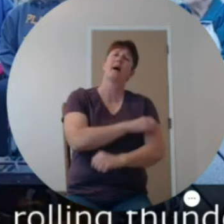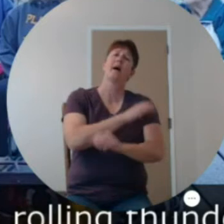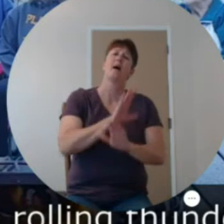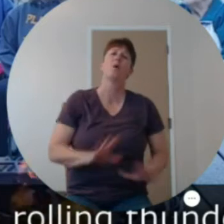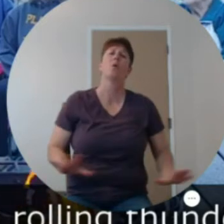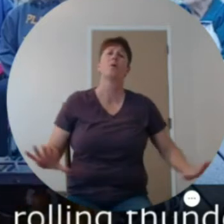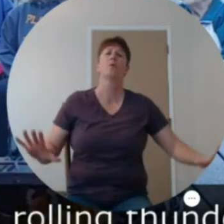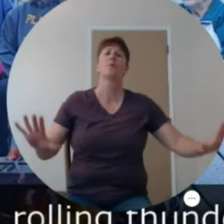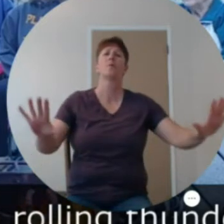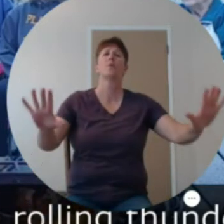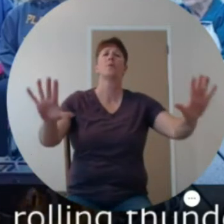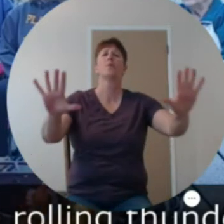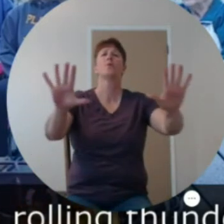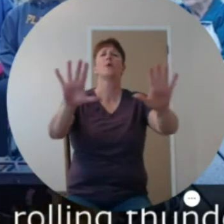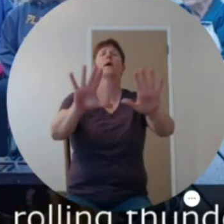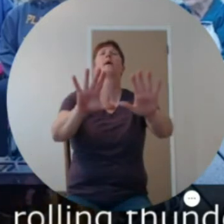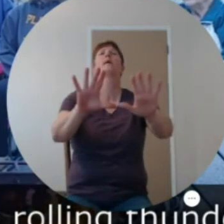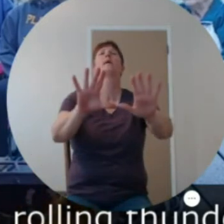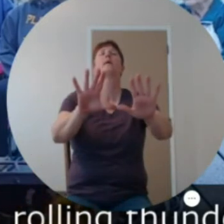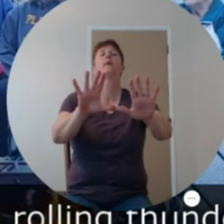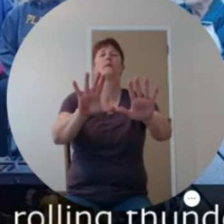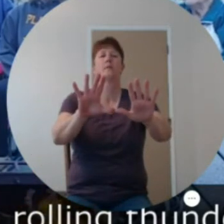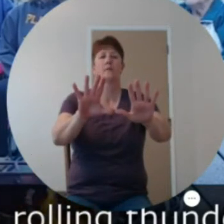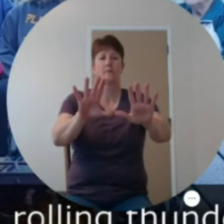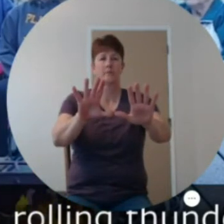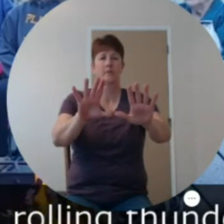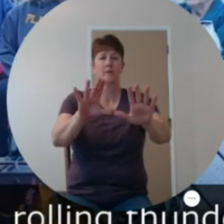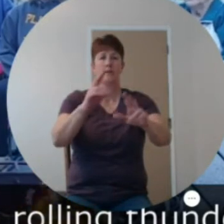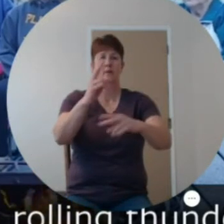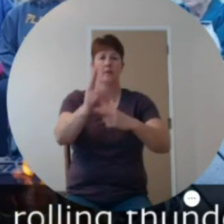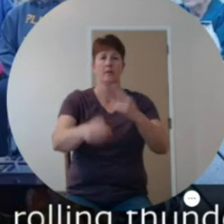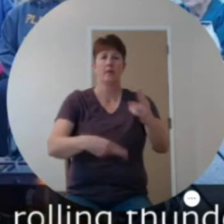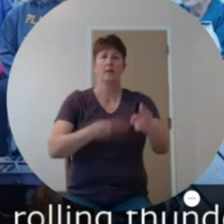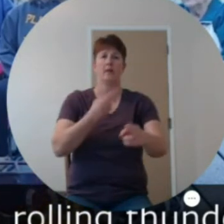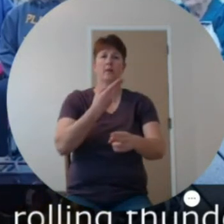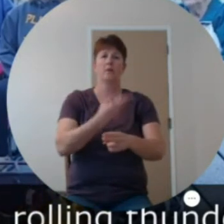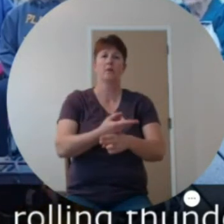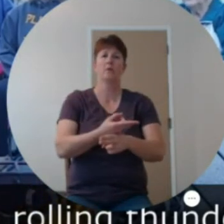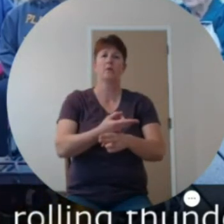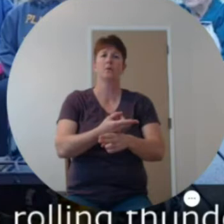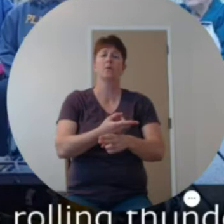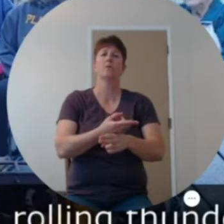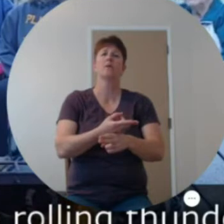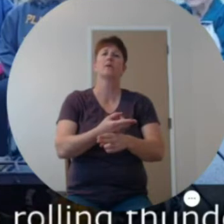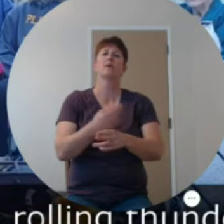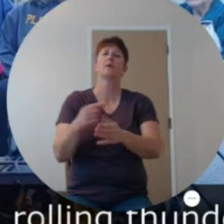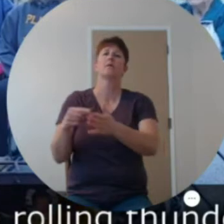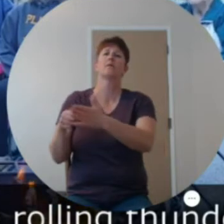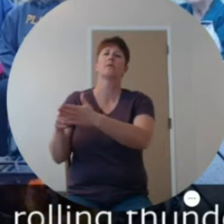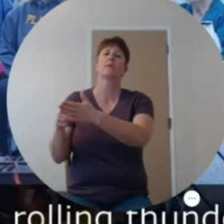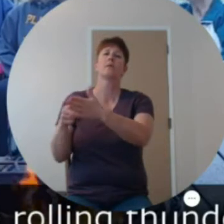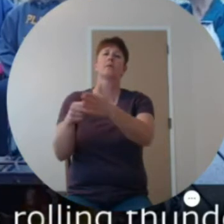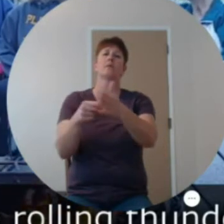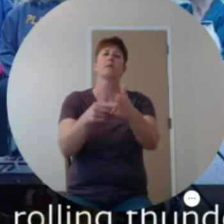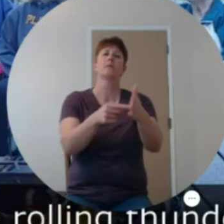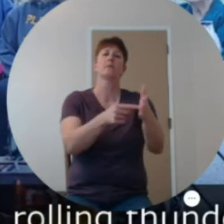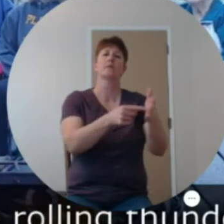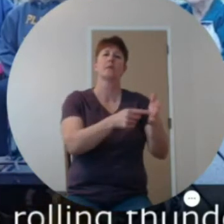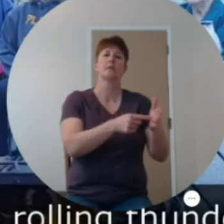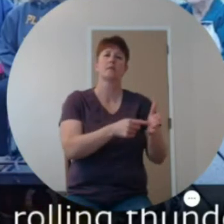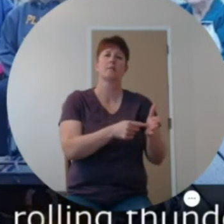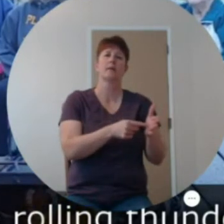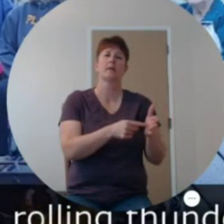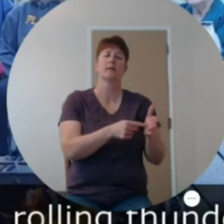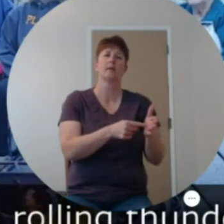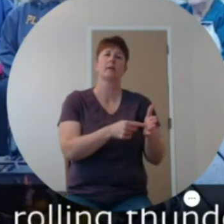throughout the universe's